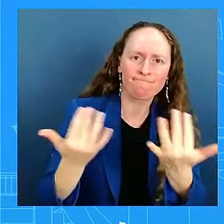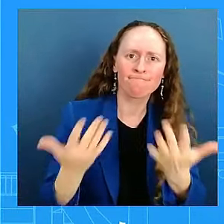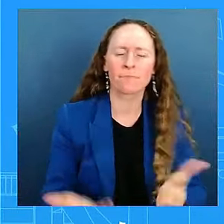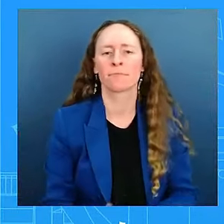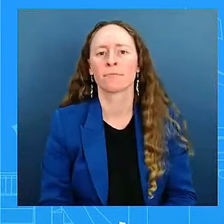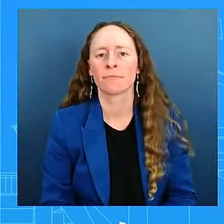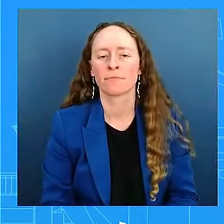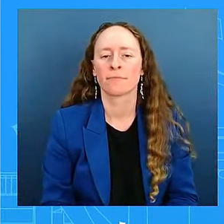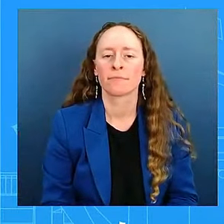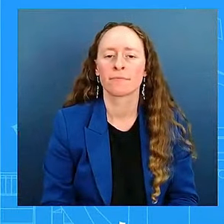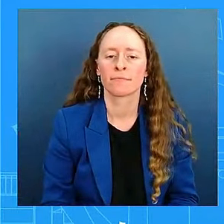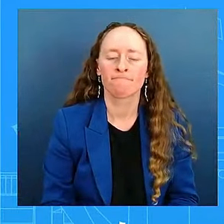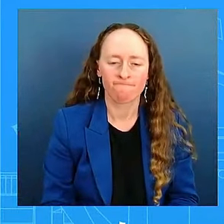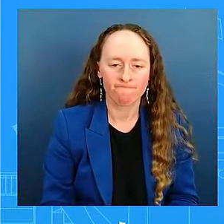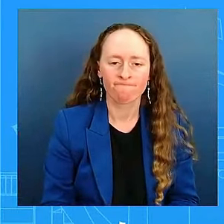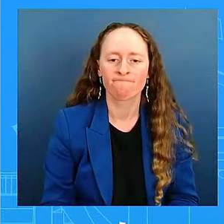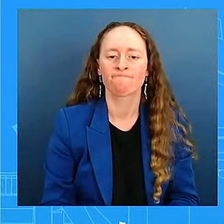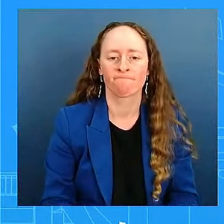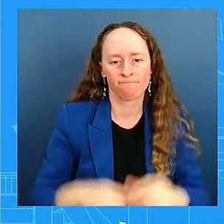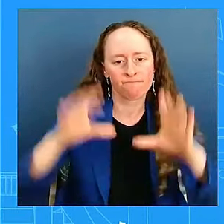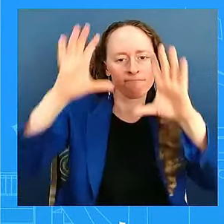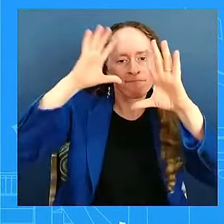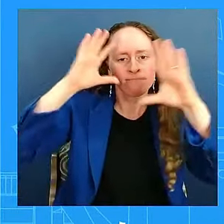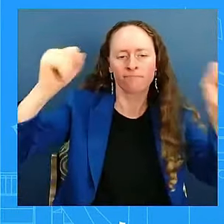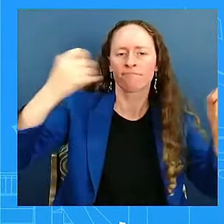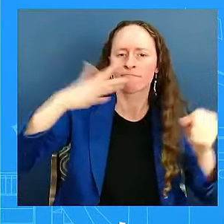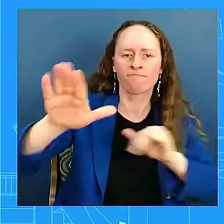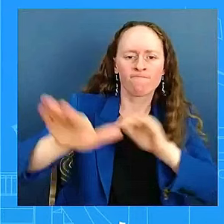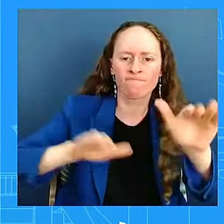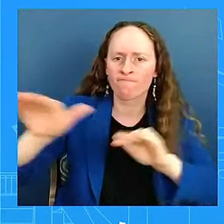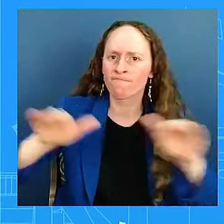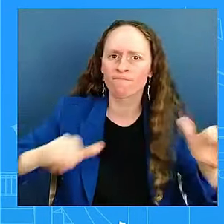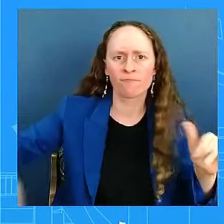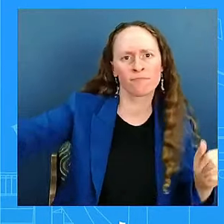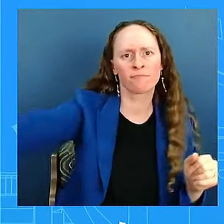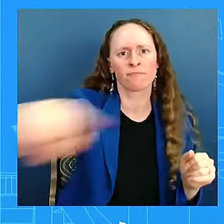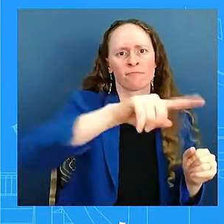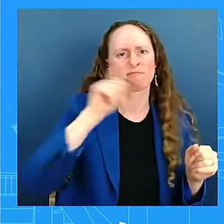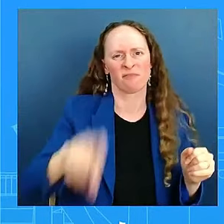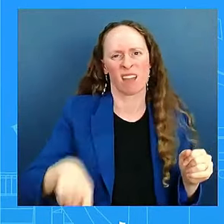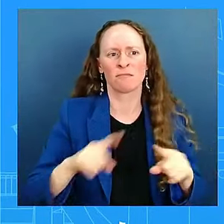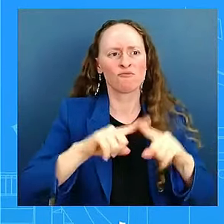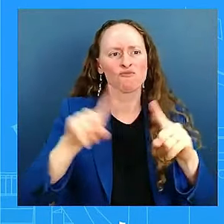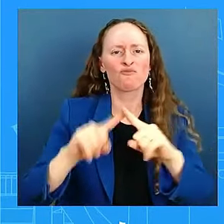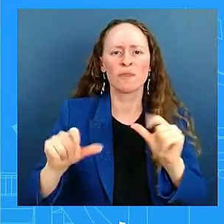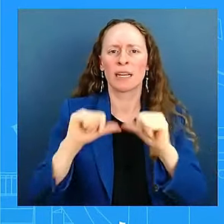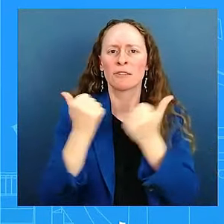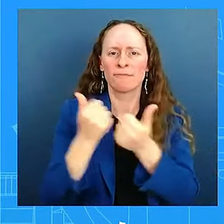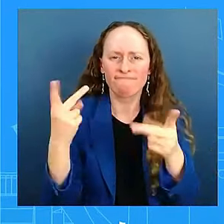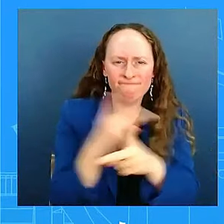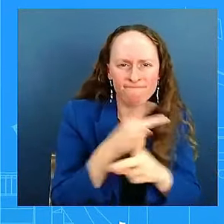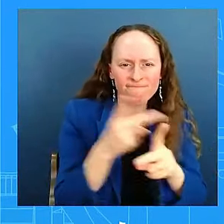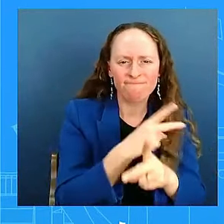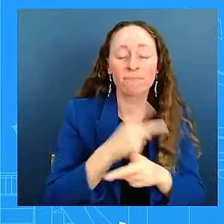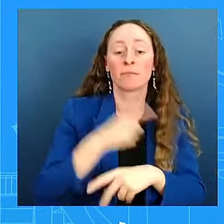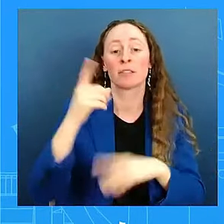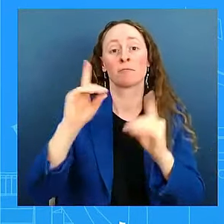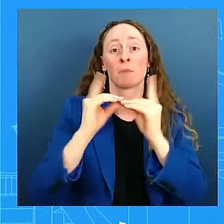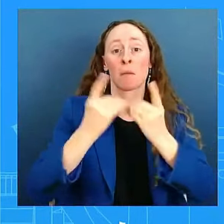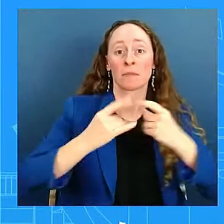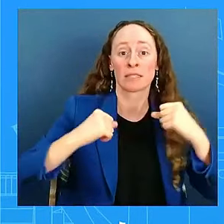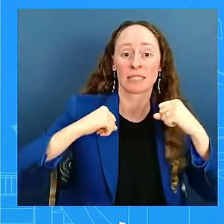So it's not only by land, but we have deployed air assets. The Department of Defense has been of extraordinary assistance. I don't recall